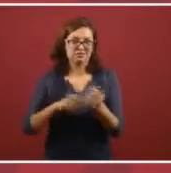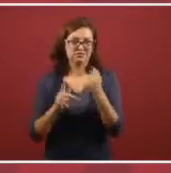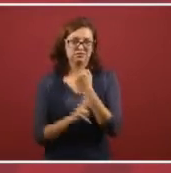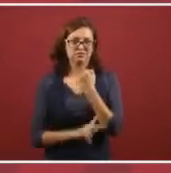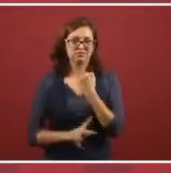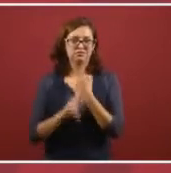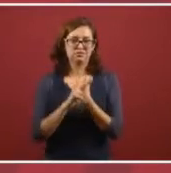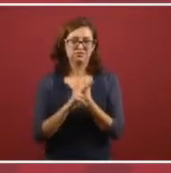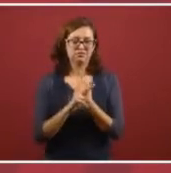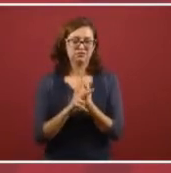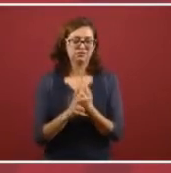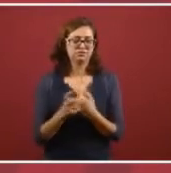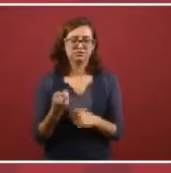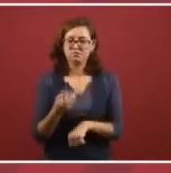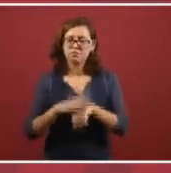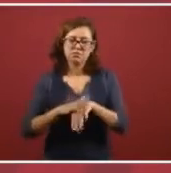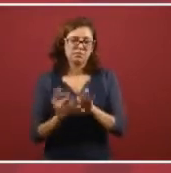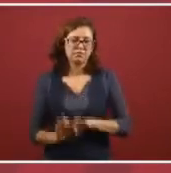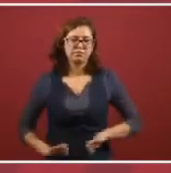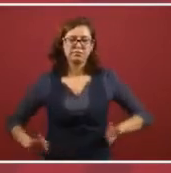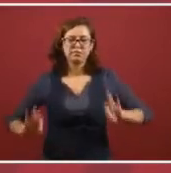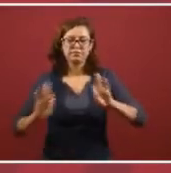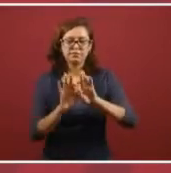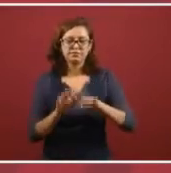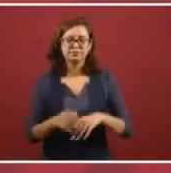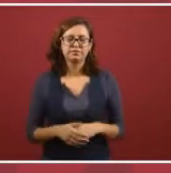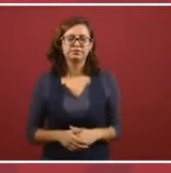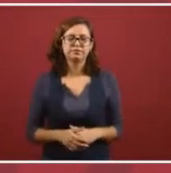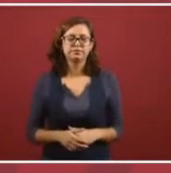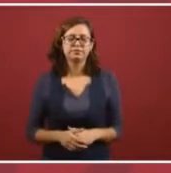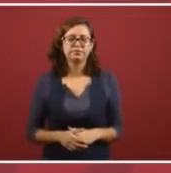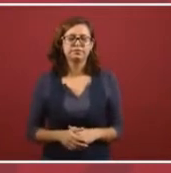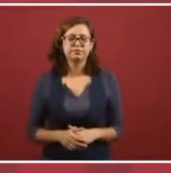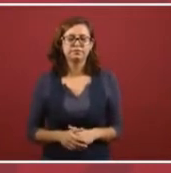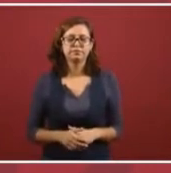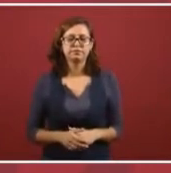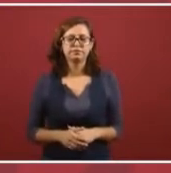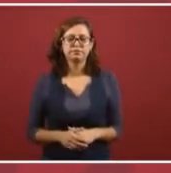the internal, uh, and that is what's most important.